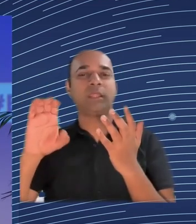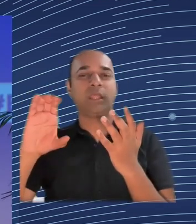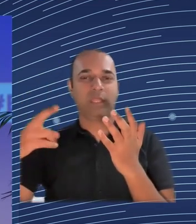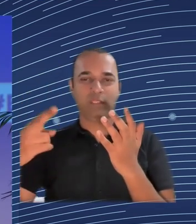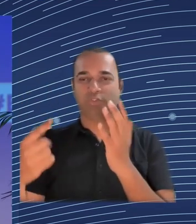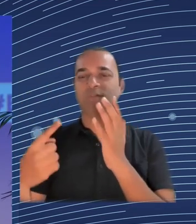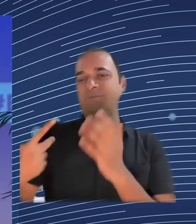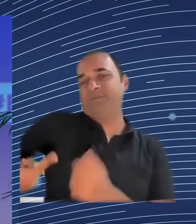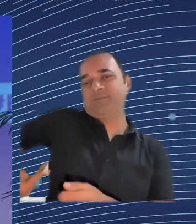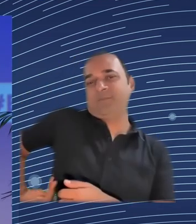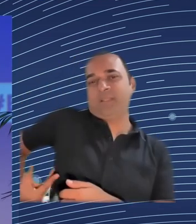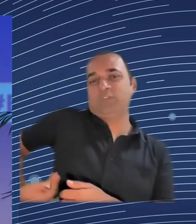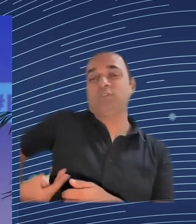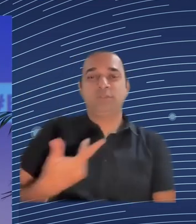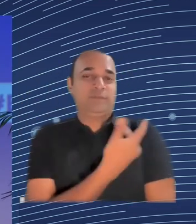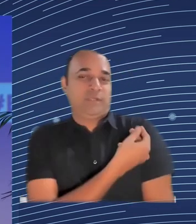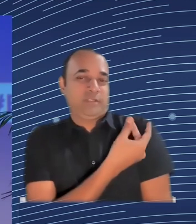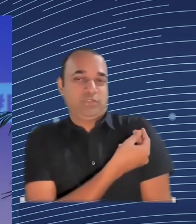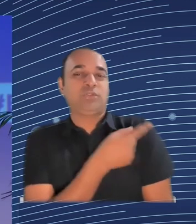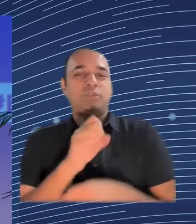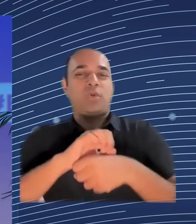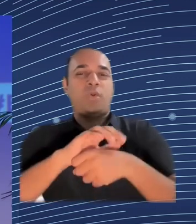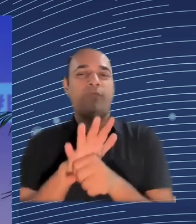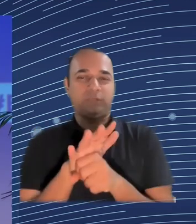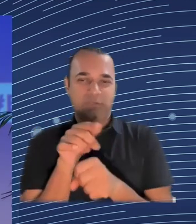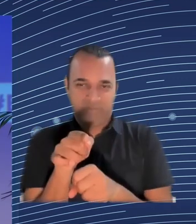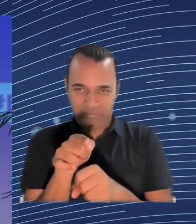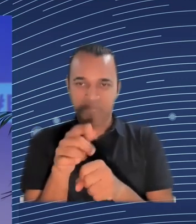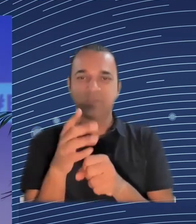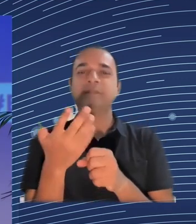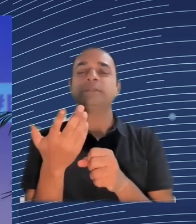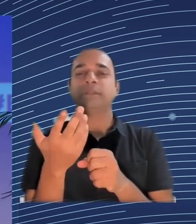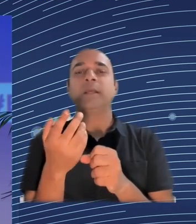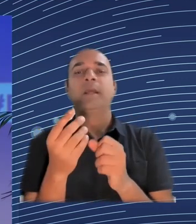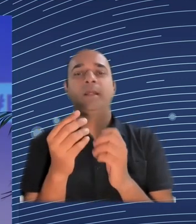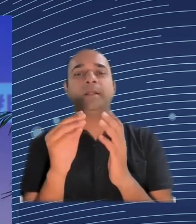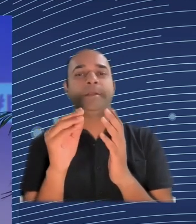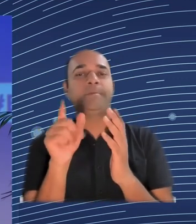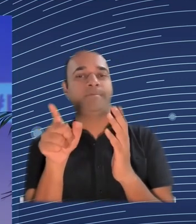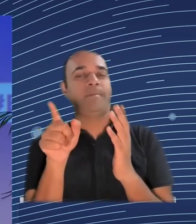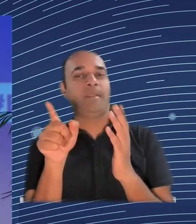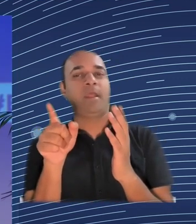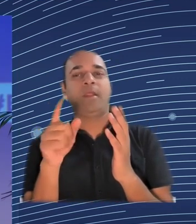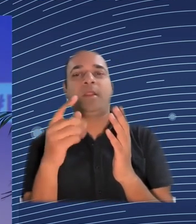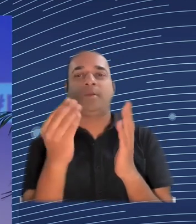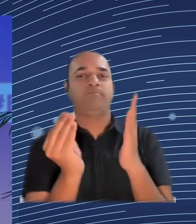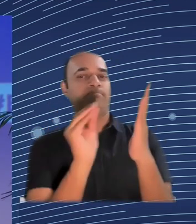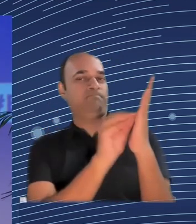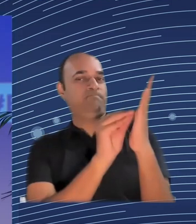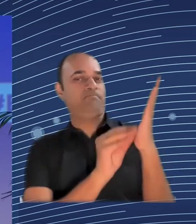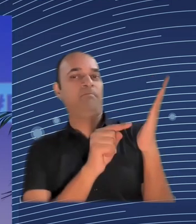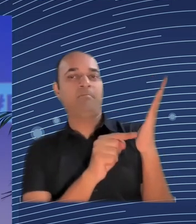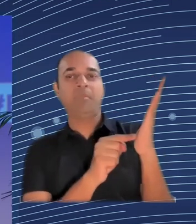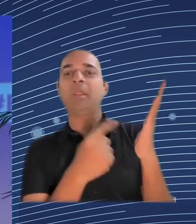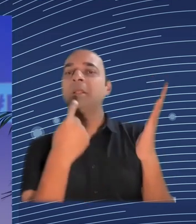have IKEA in the same situation from Sweden. And, of course, then what Ruta has been saying, that we need a policy that, first,